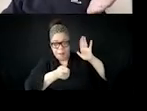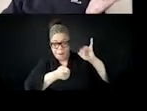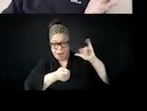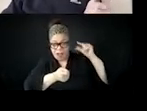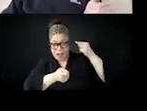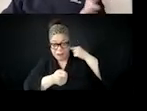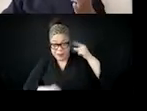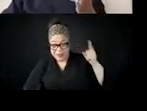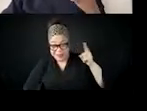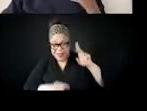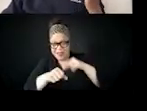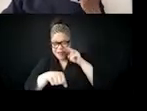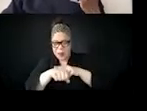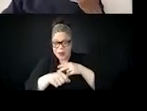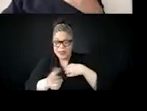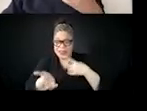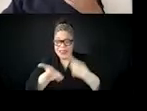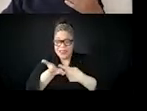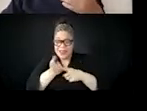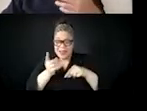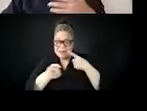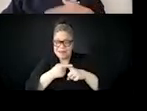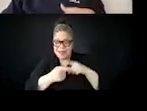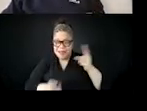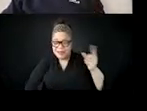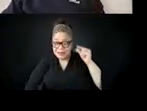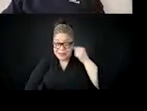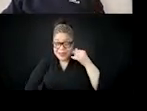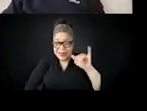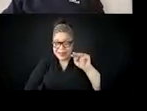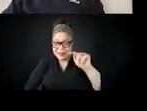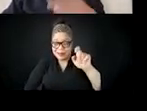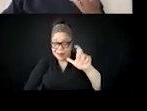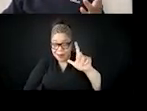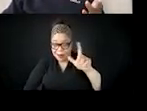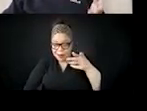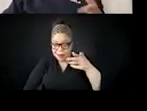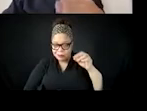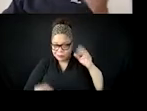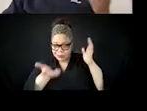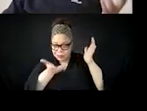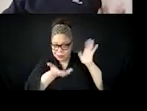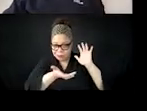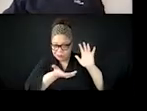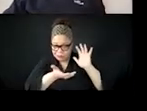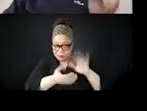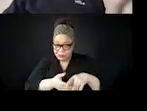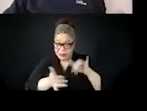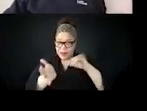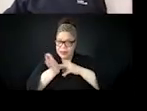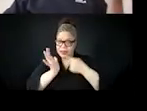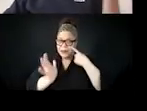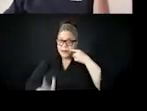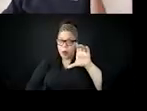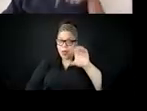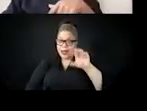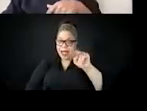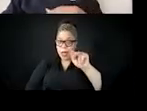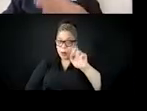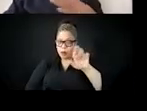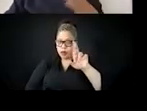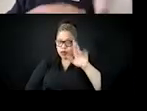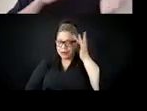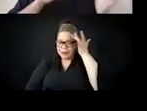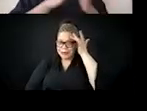was a program run by the FBI under Hoover. Um, obviously in between what we just talked about and this